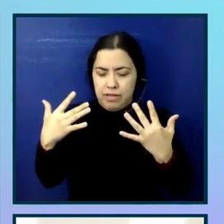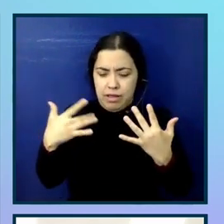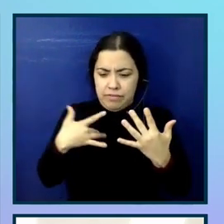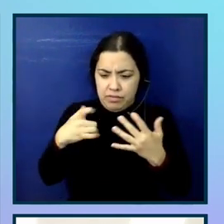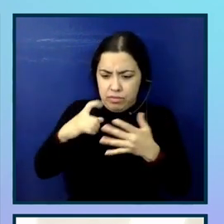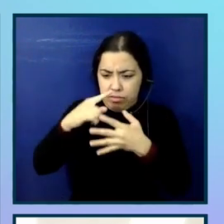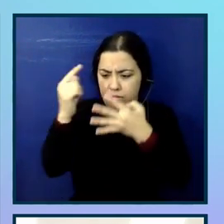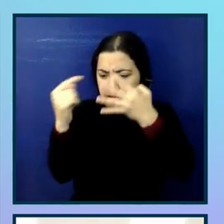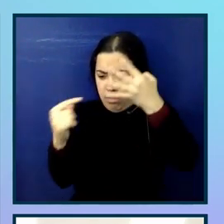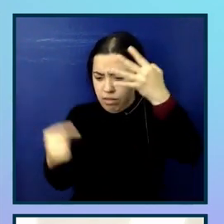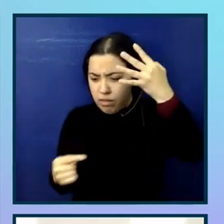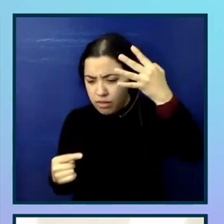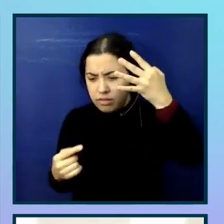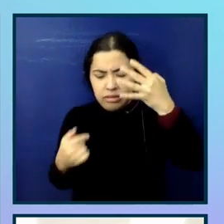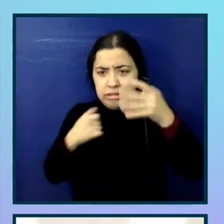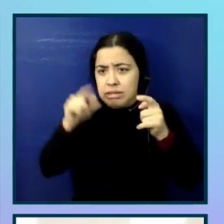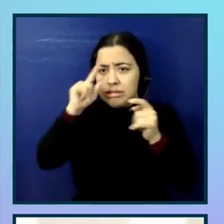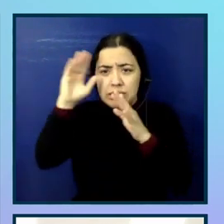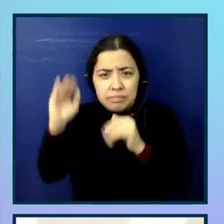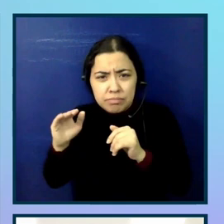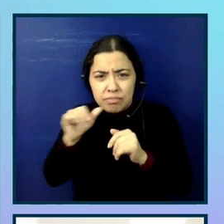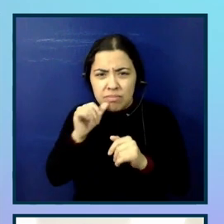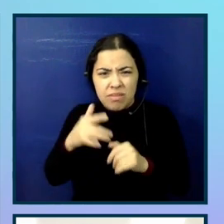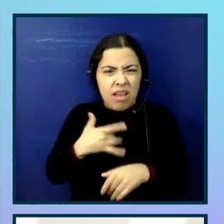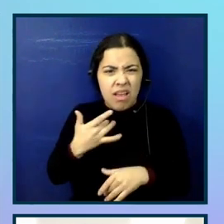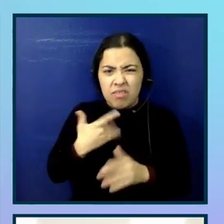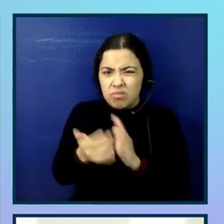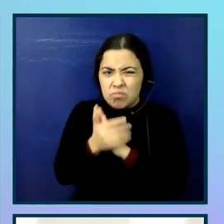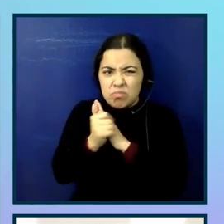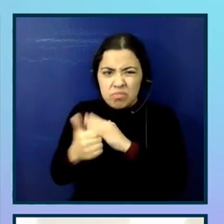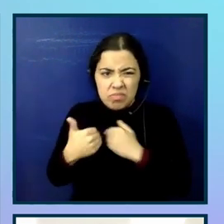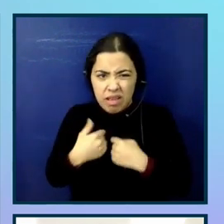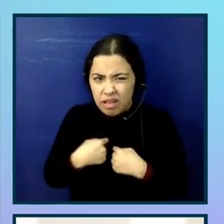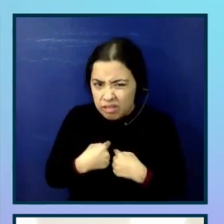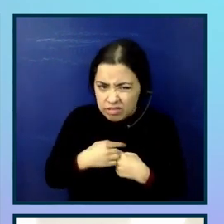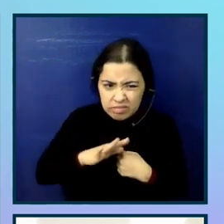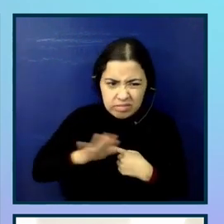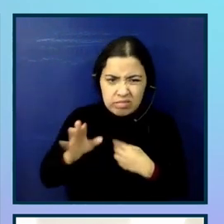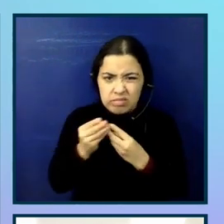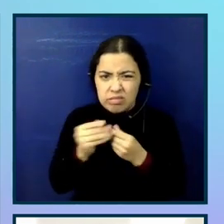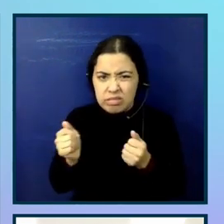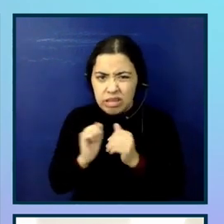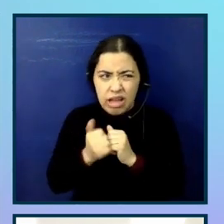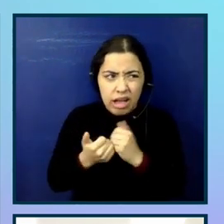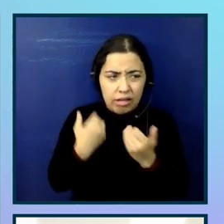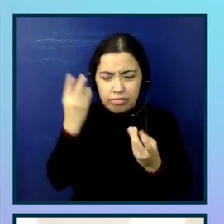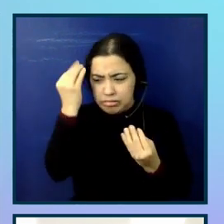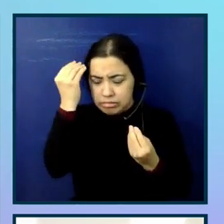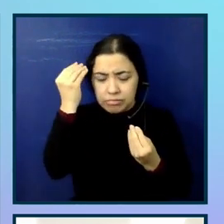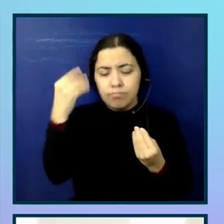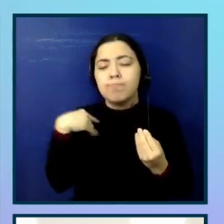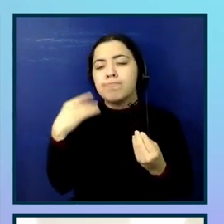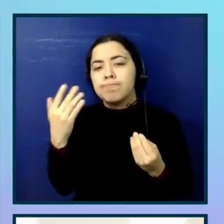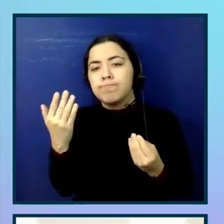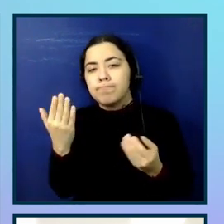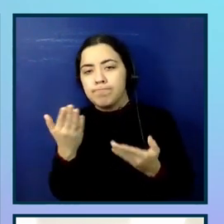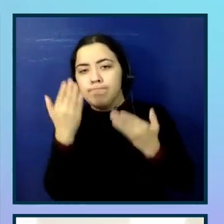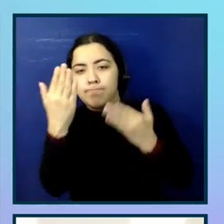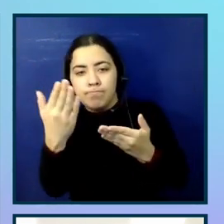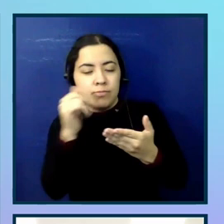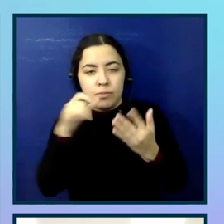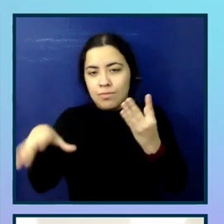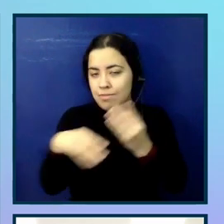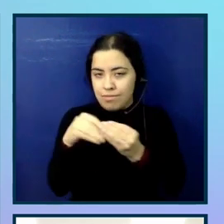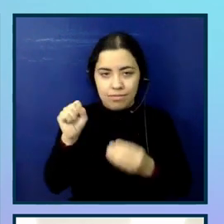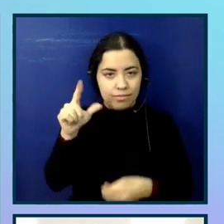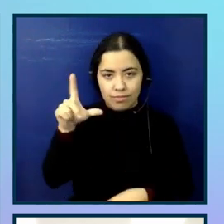that you were not expecting or that you don't feel potentially you have the skill set to be able to resolve. And my tip here is not to add SLAs